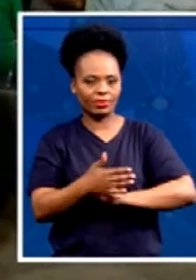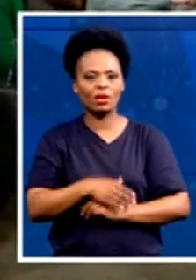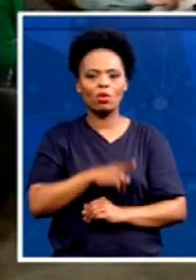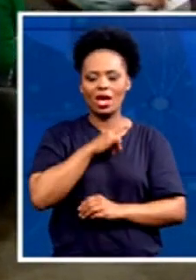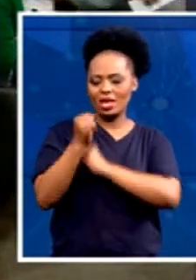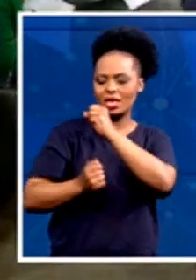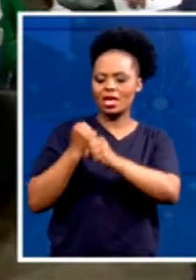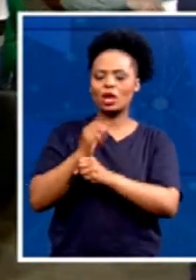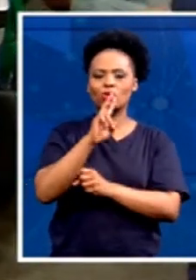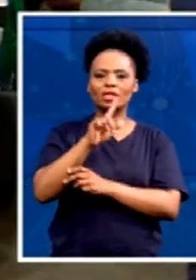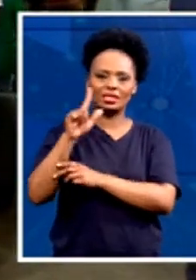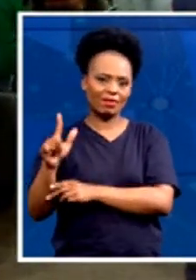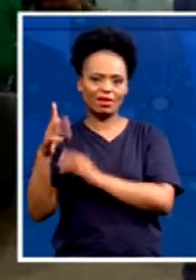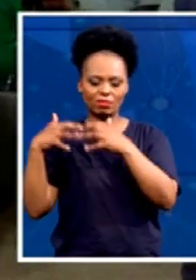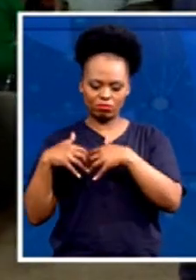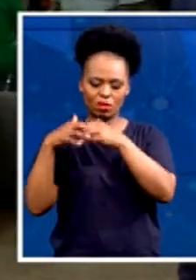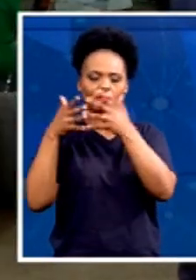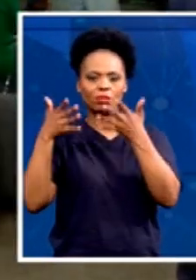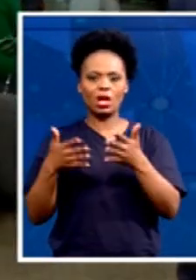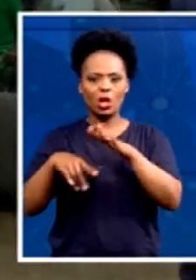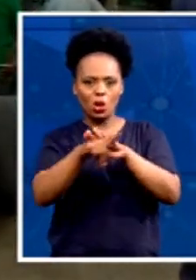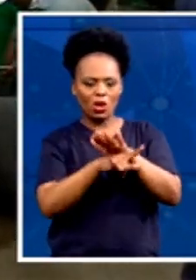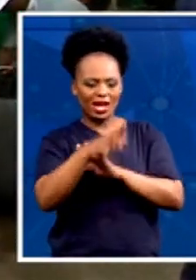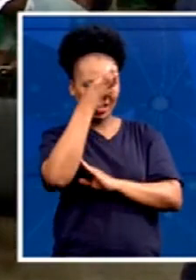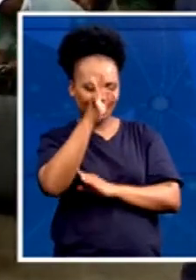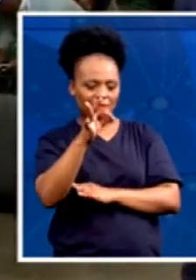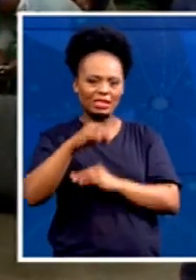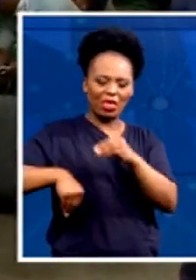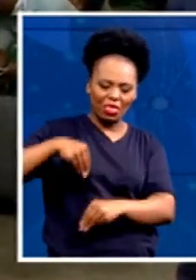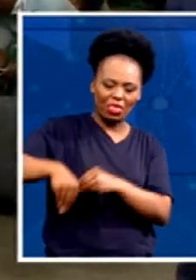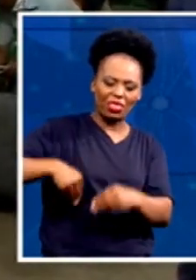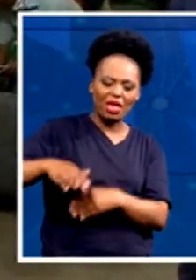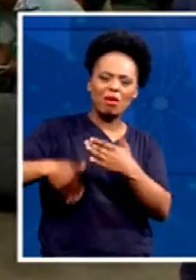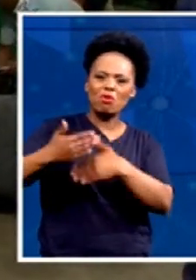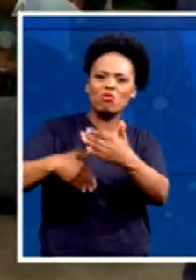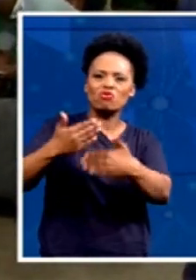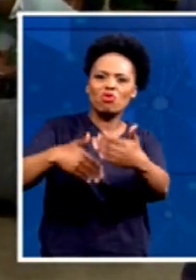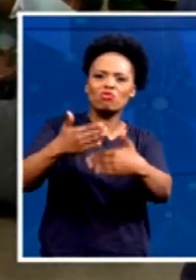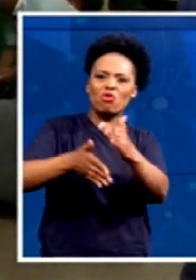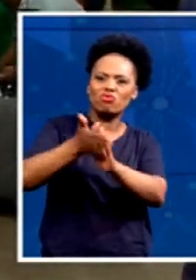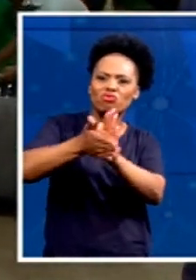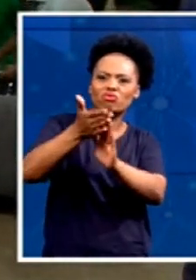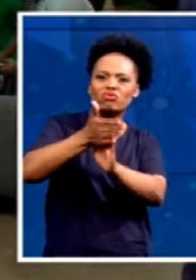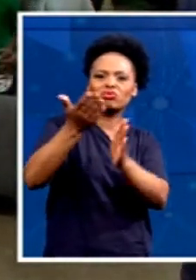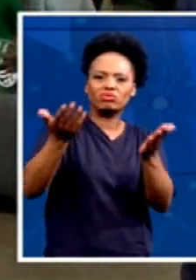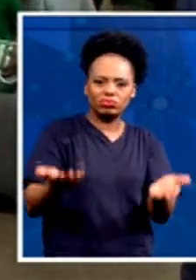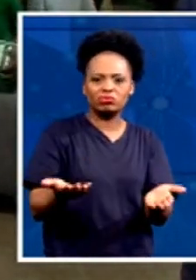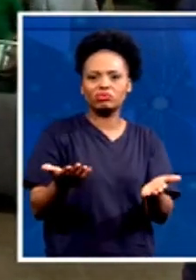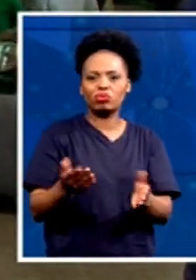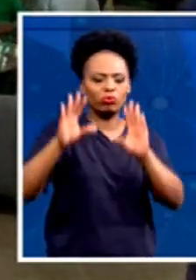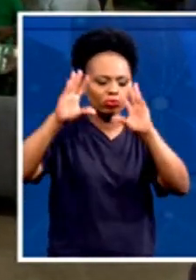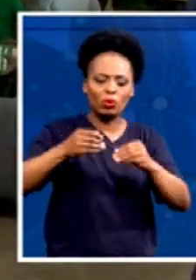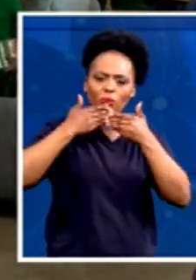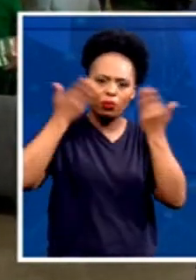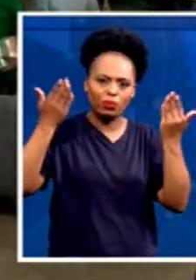in local government has been growing further and further. And we've seen a decay in it, according to his words. He had said that, you know, under the